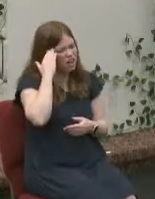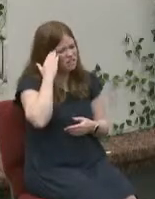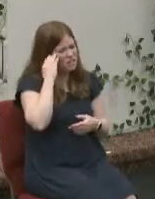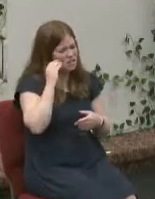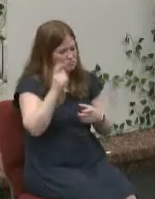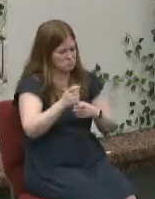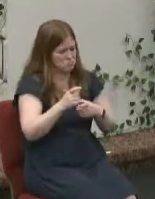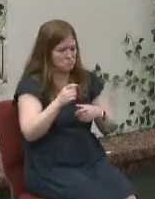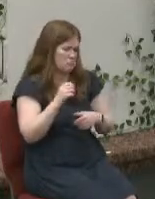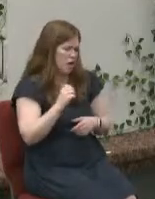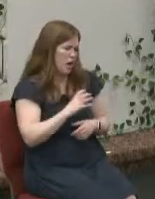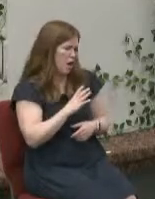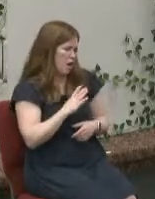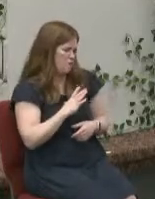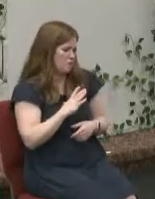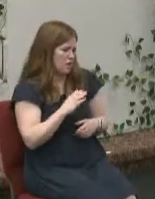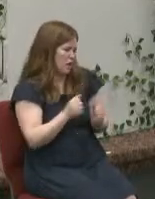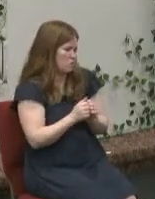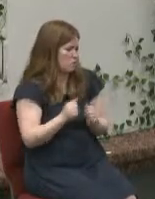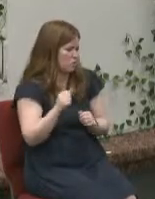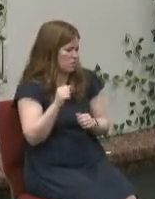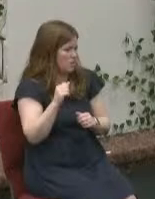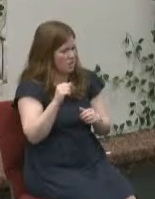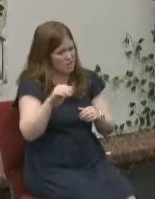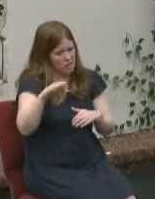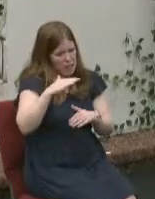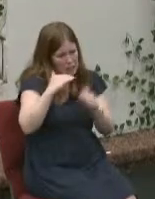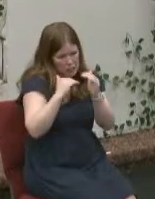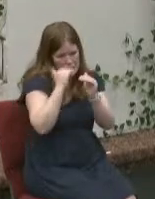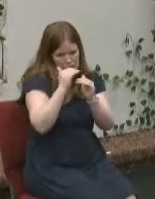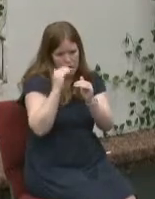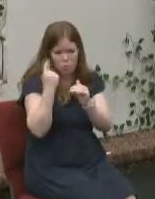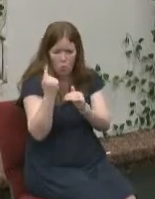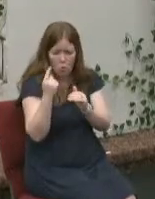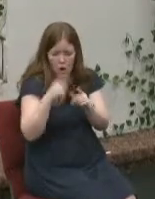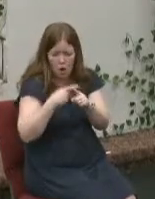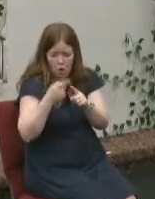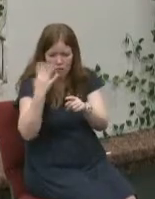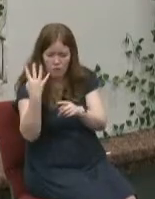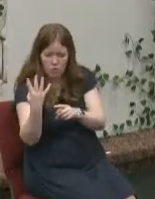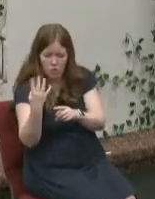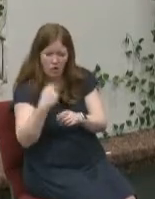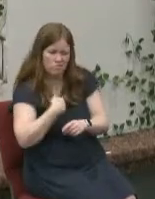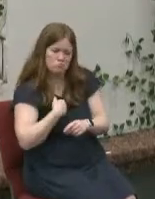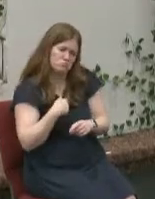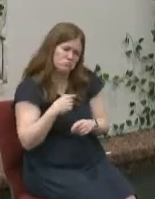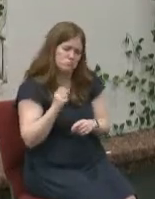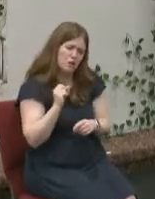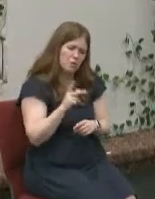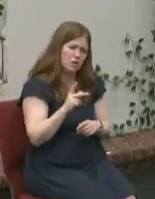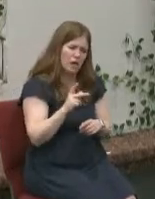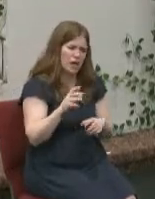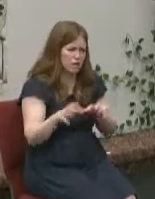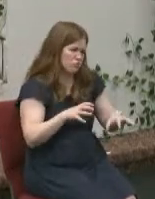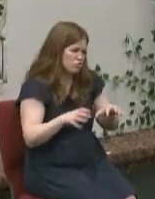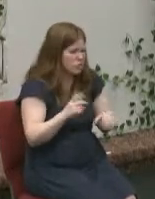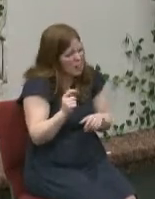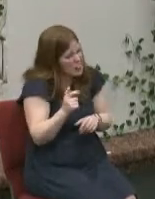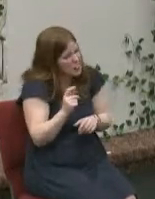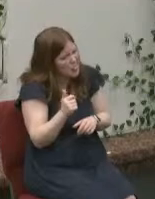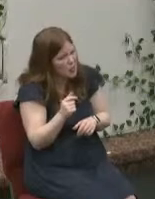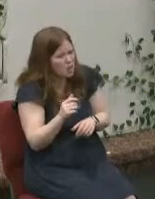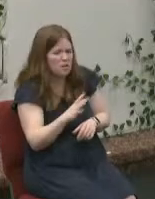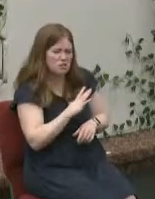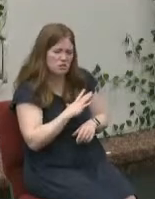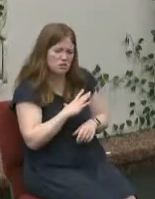handle levels one through four i mean they're not that shaky i've gone through levels one through four often and we have and maybe five and six you